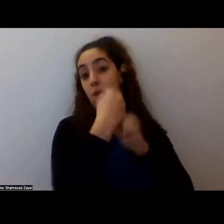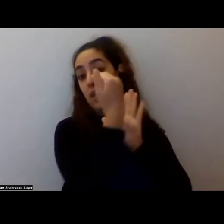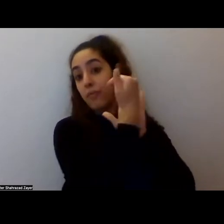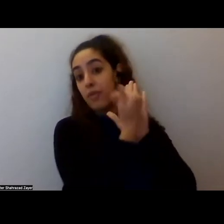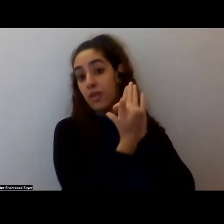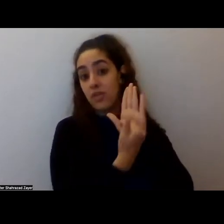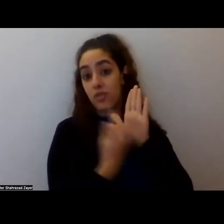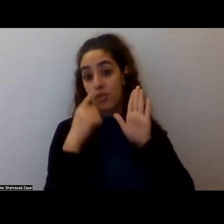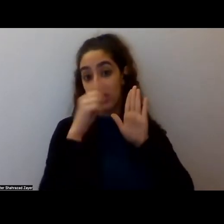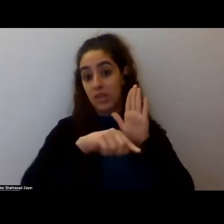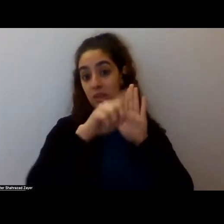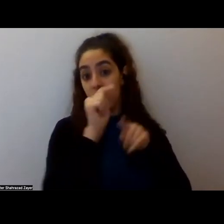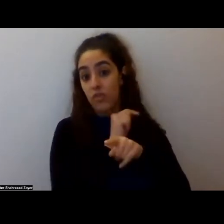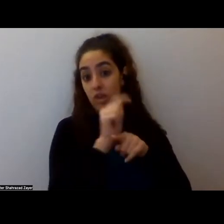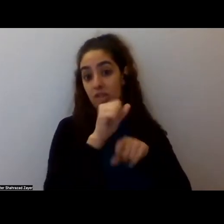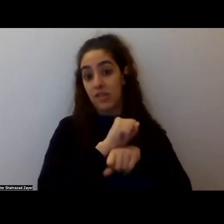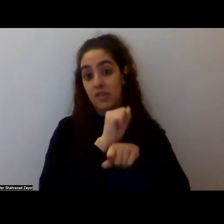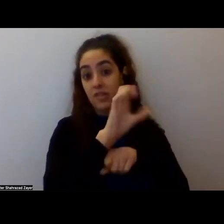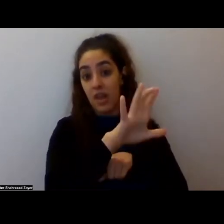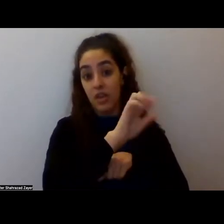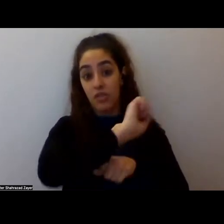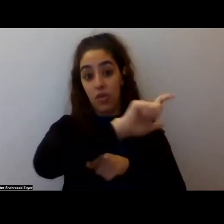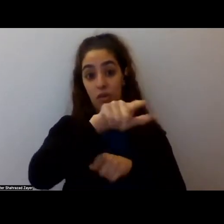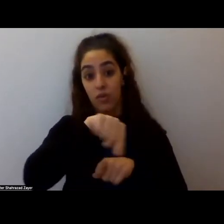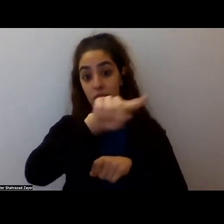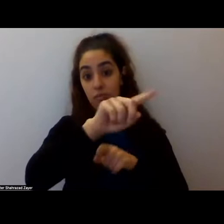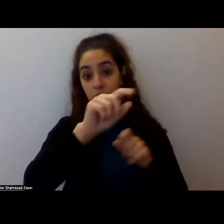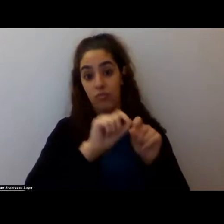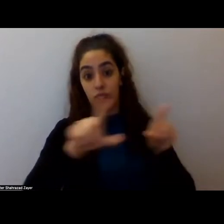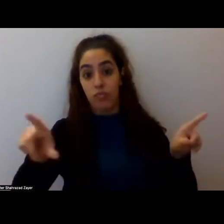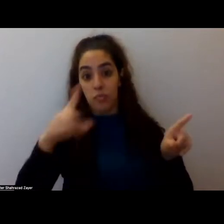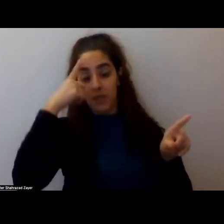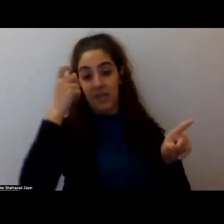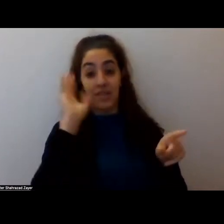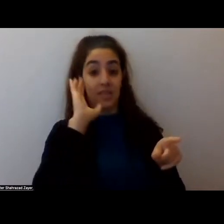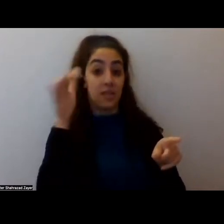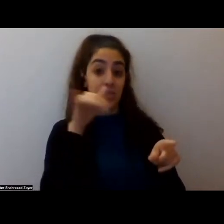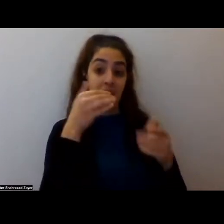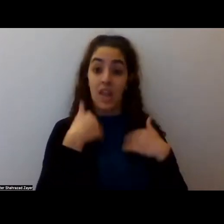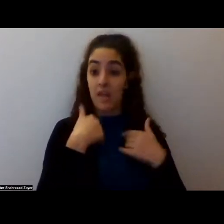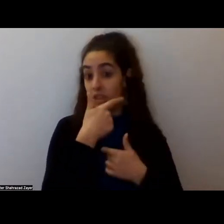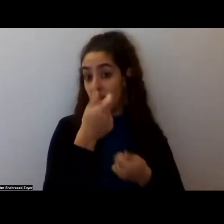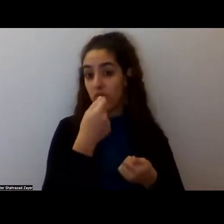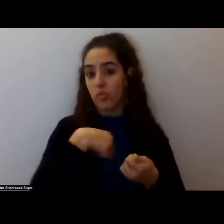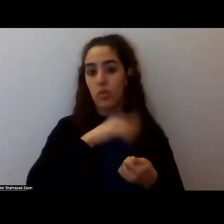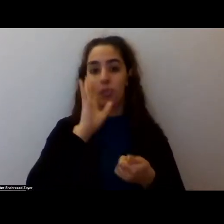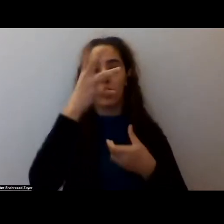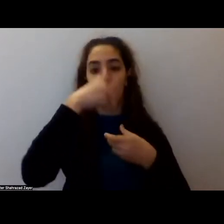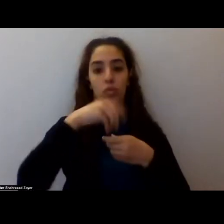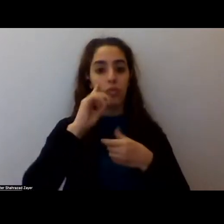uh, to, to send out to folks, um, cause it seems like there was definitely interest. So we can include that in the follow-up email as well.